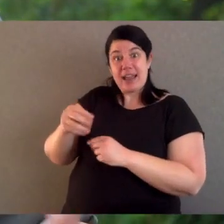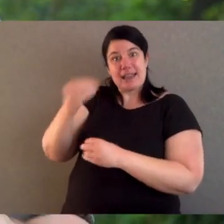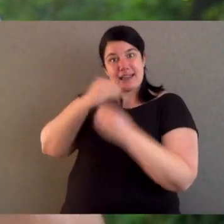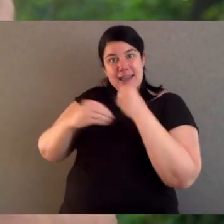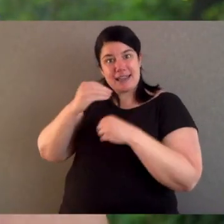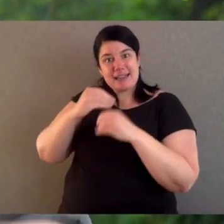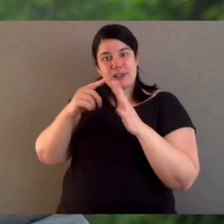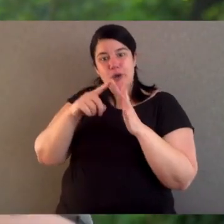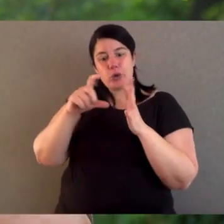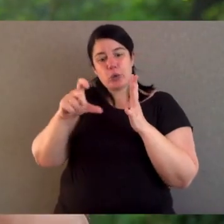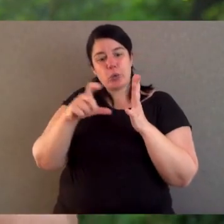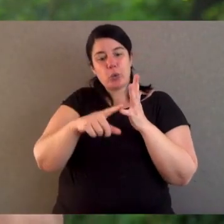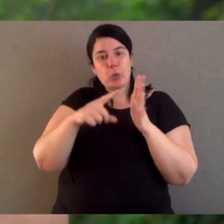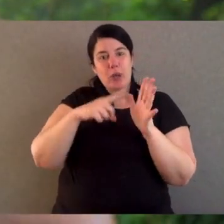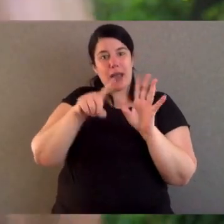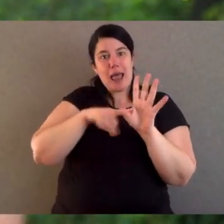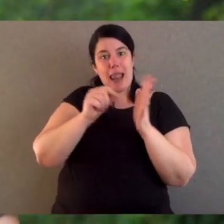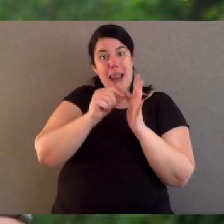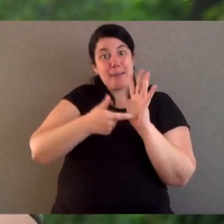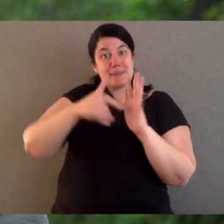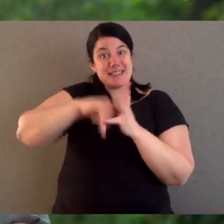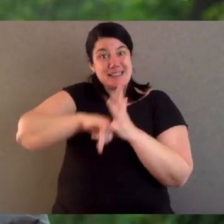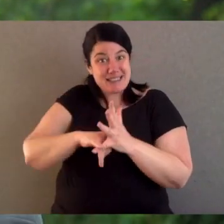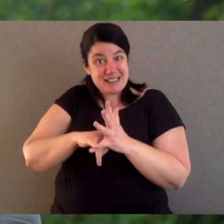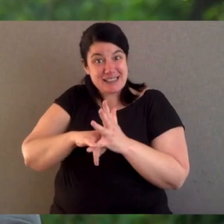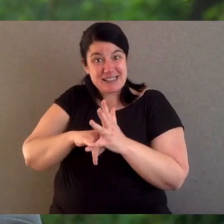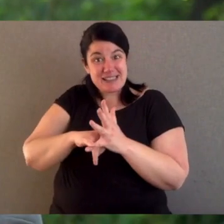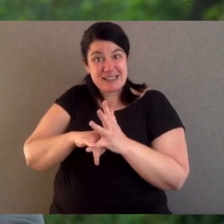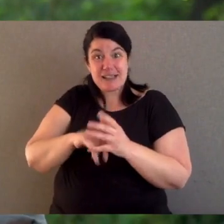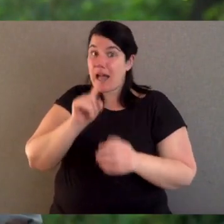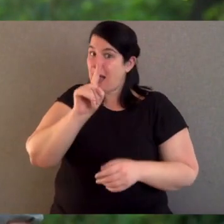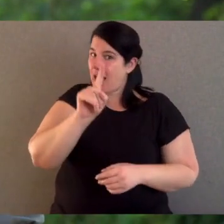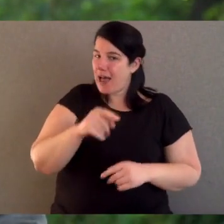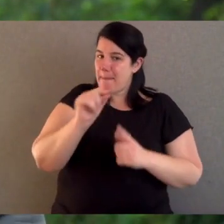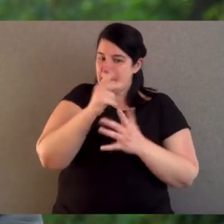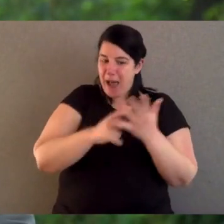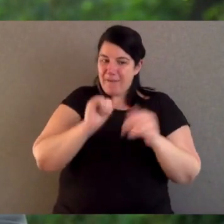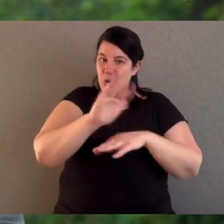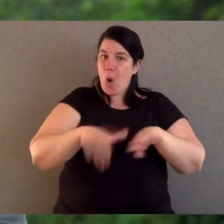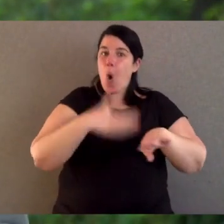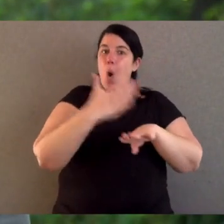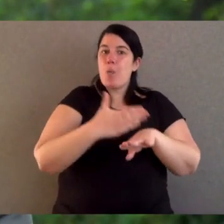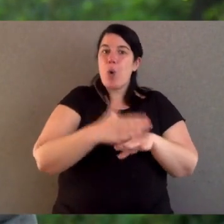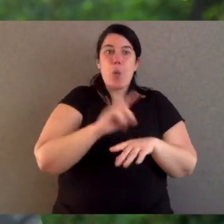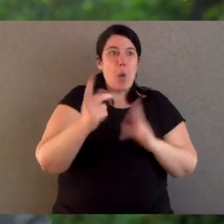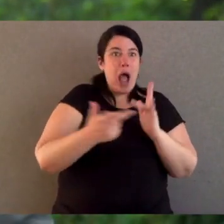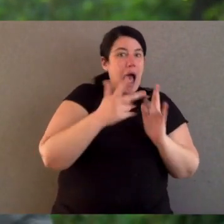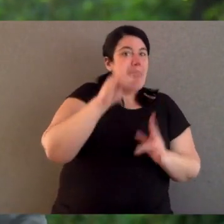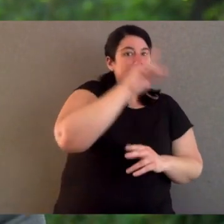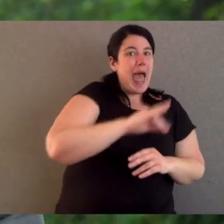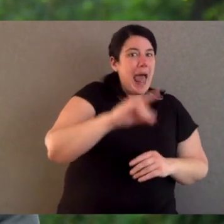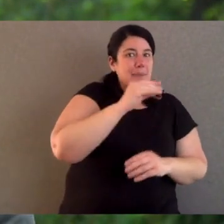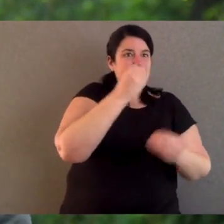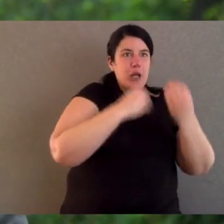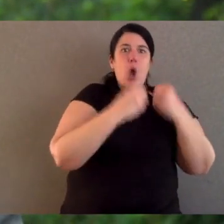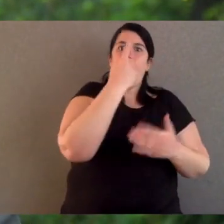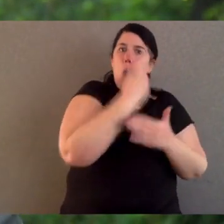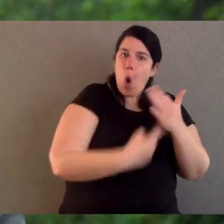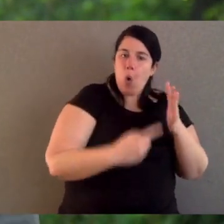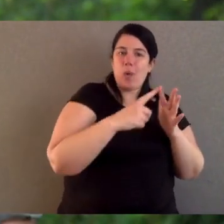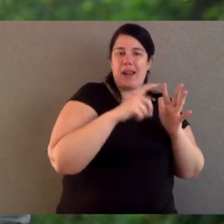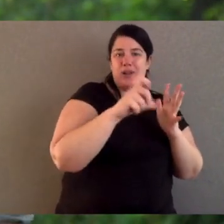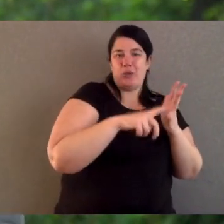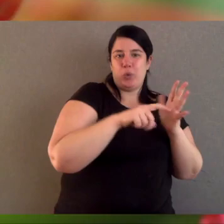Australia to eat eucalyptus, and only eucalyptus. Now, a part of your homework is to tell me what other animal,